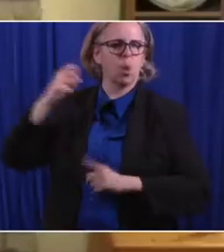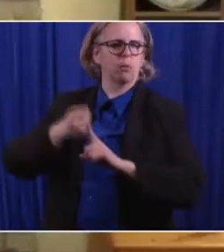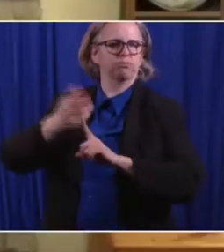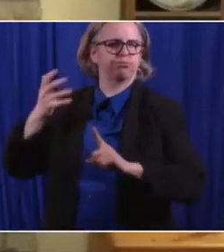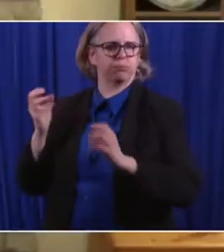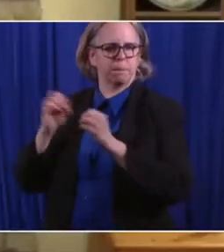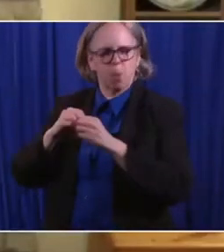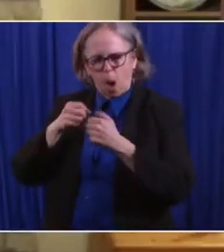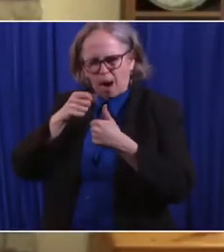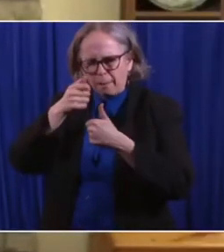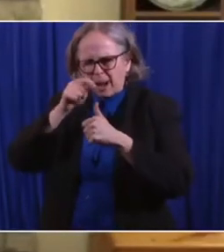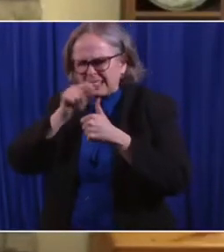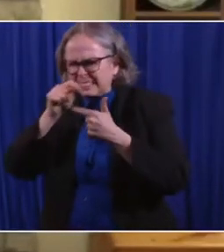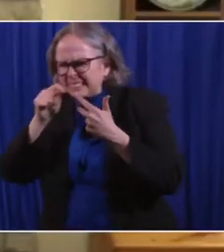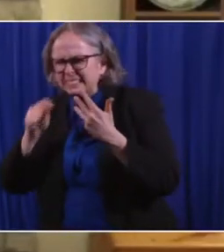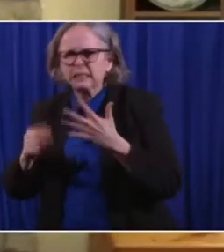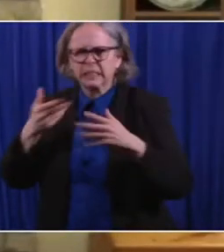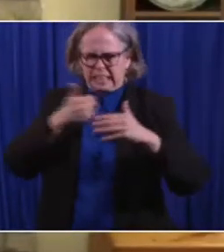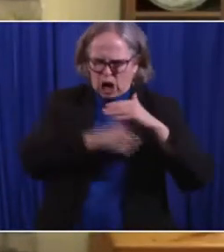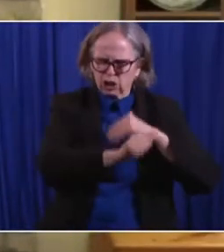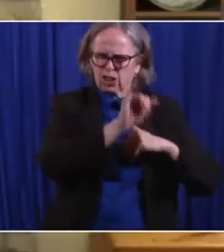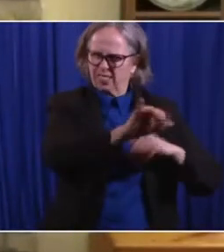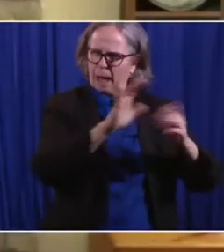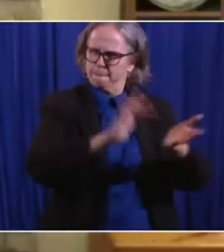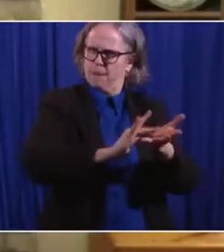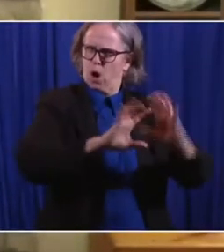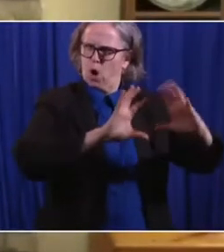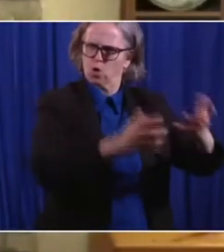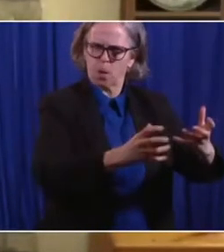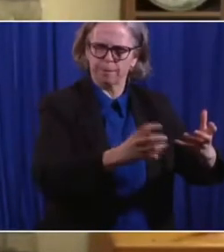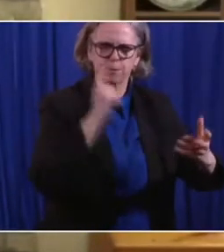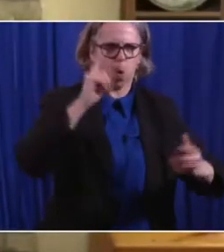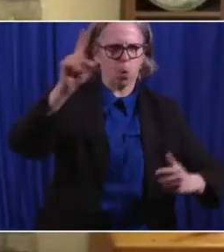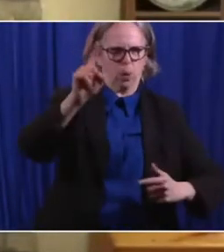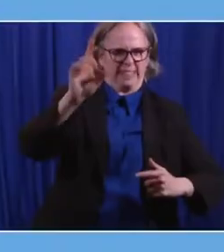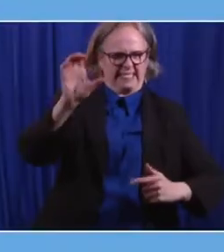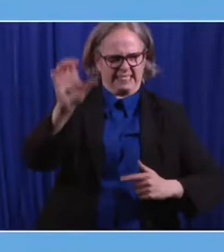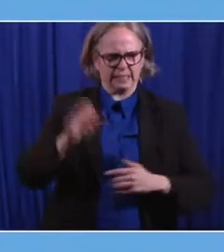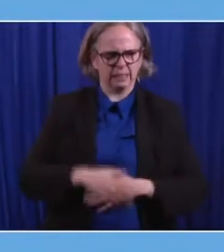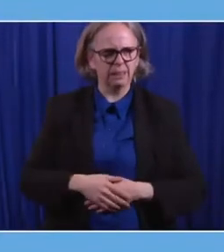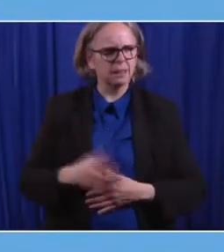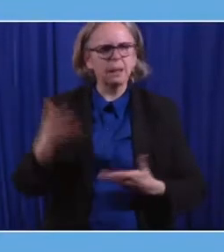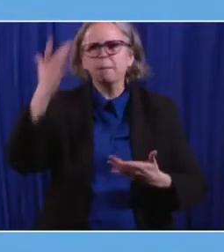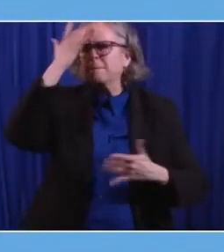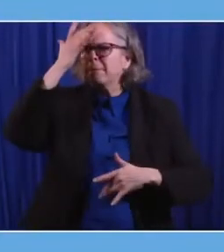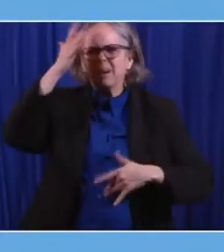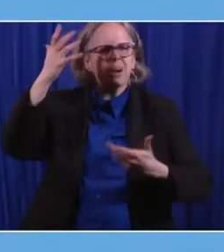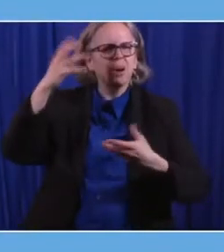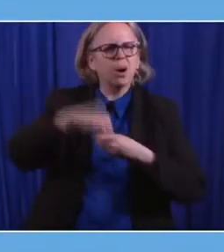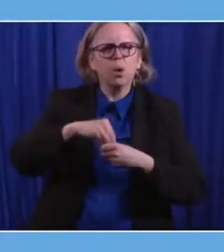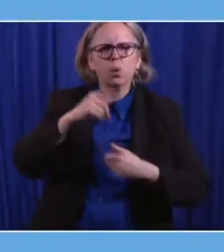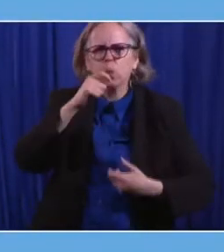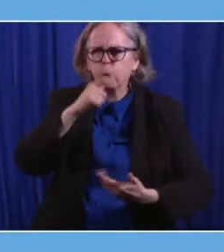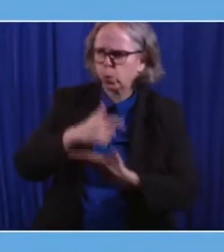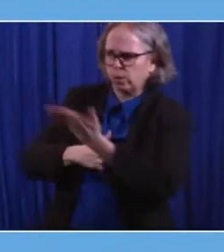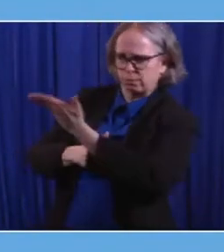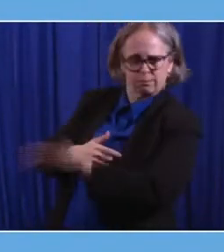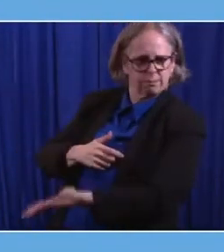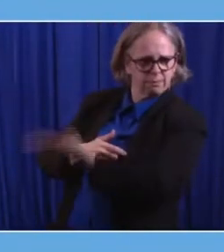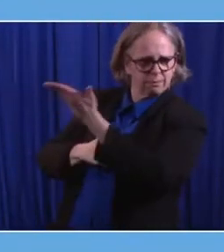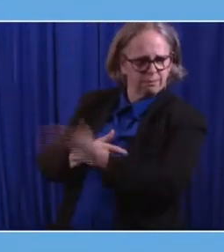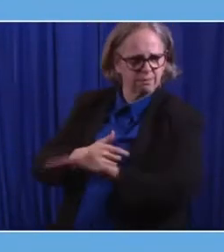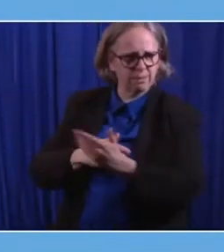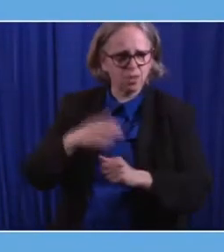What we're calling phase one C medical conditions include the following. So we are adding these to the medical conditions